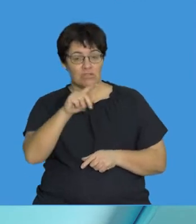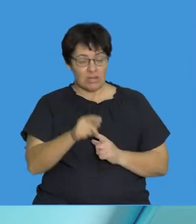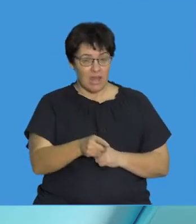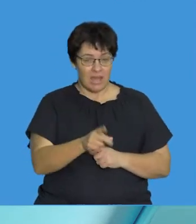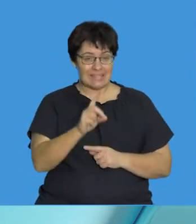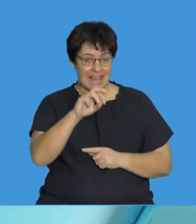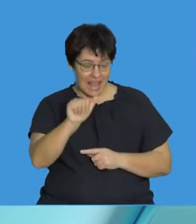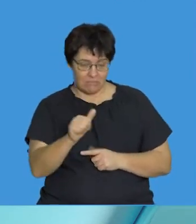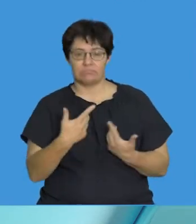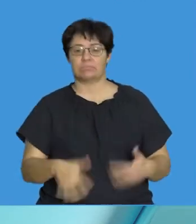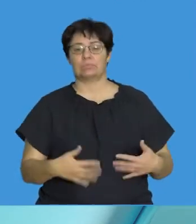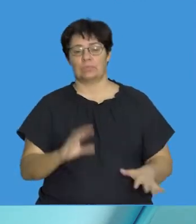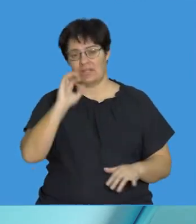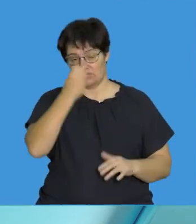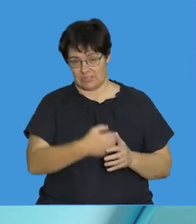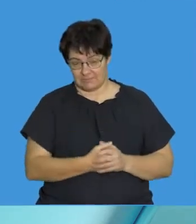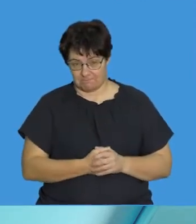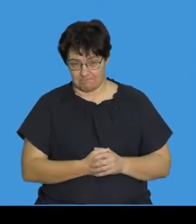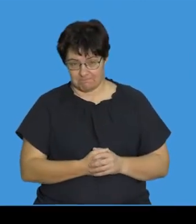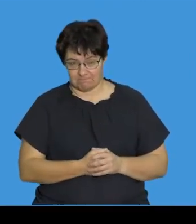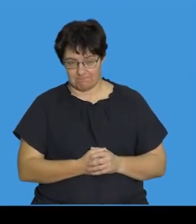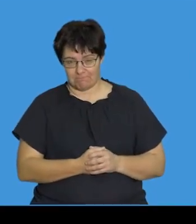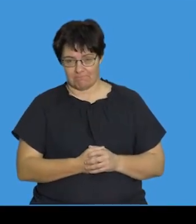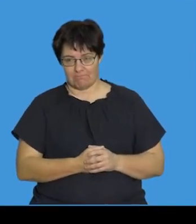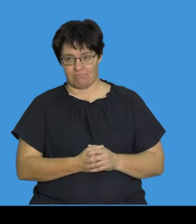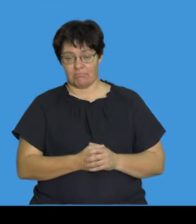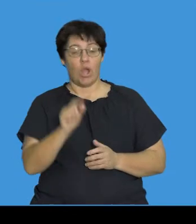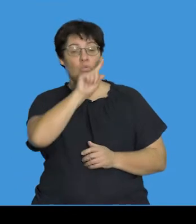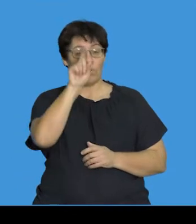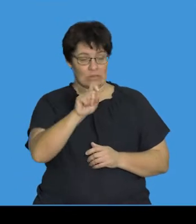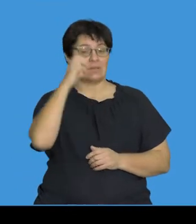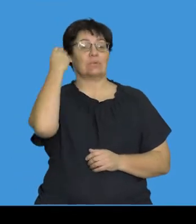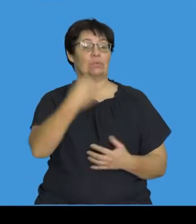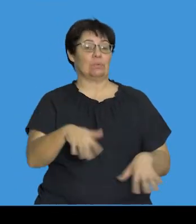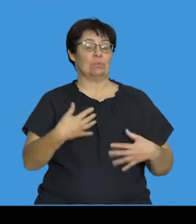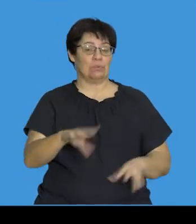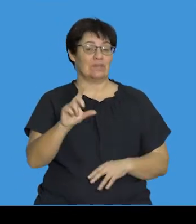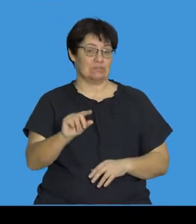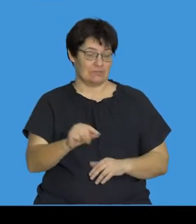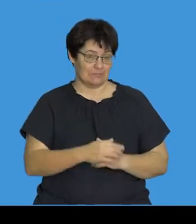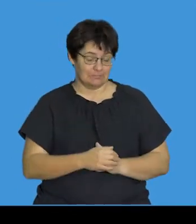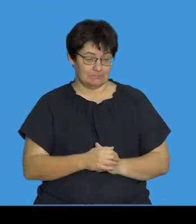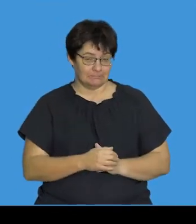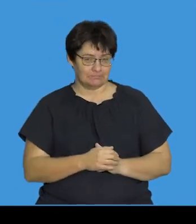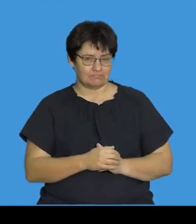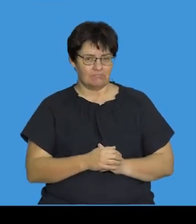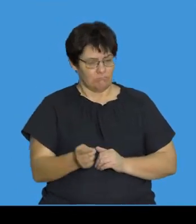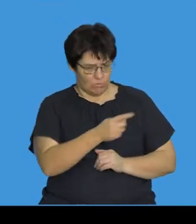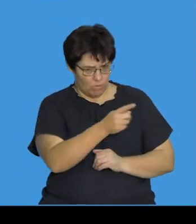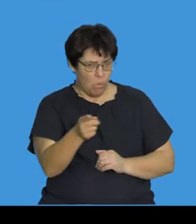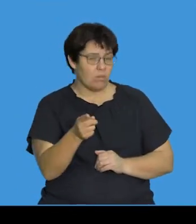lesson today. A very interesting question as we start off. And I'd like to pose this question to you all.